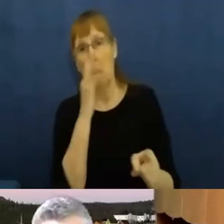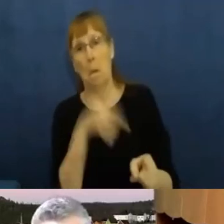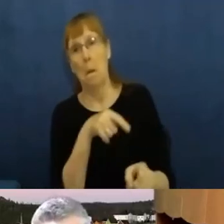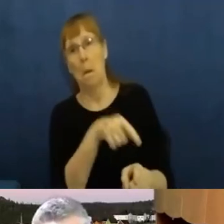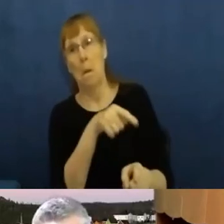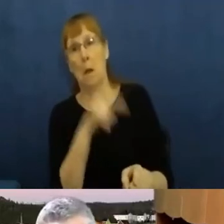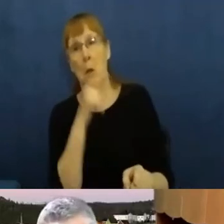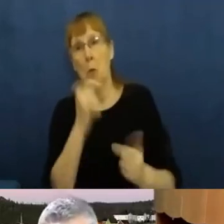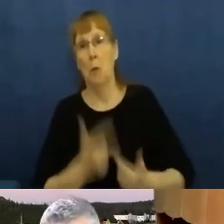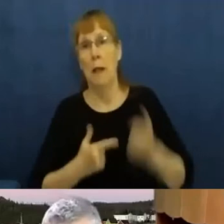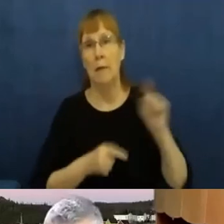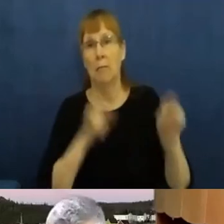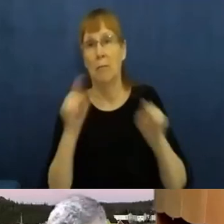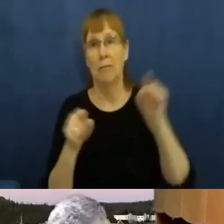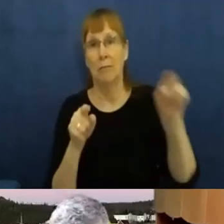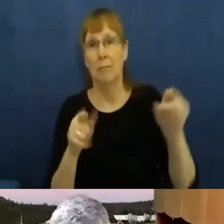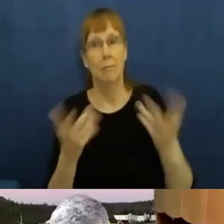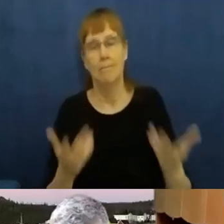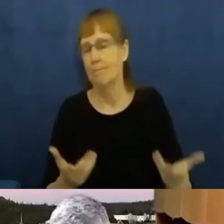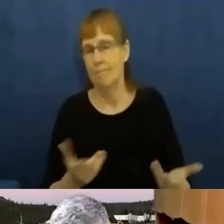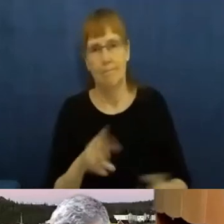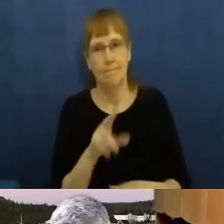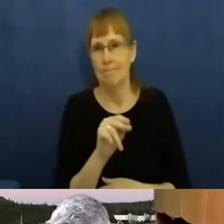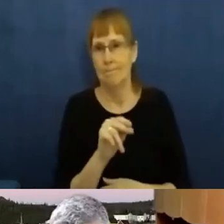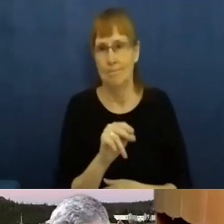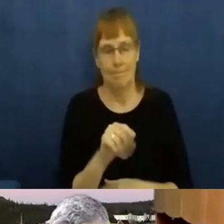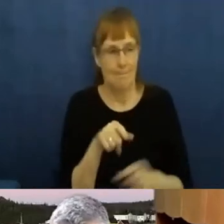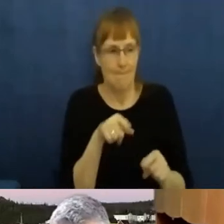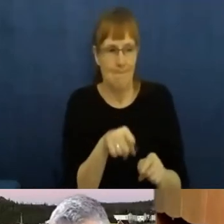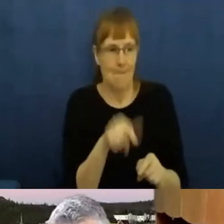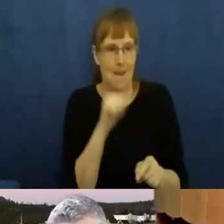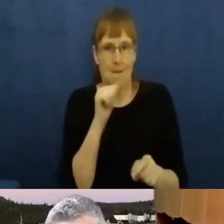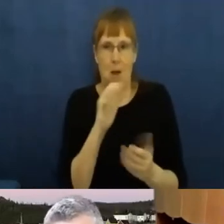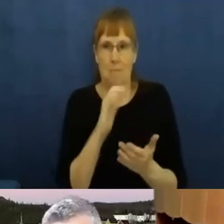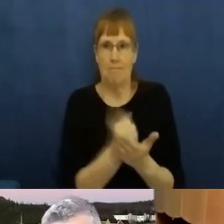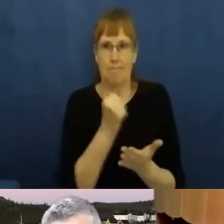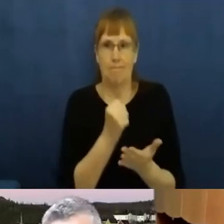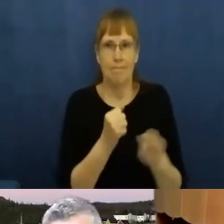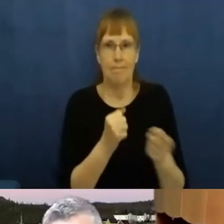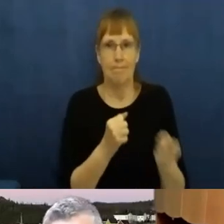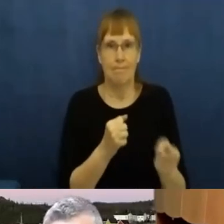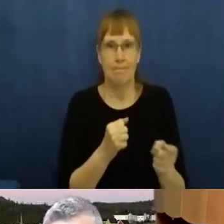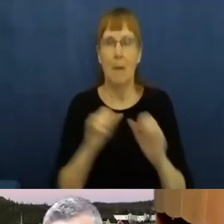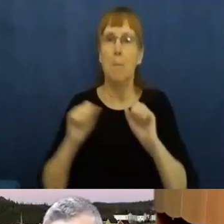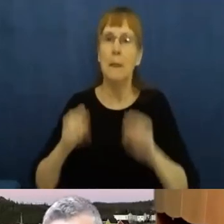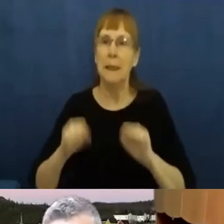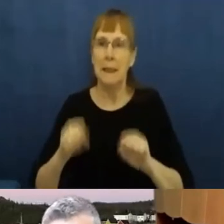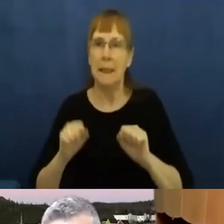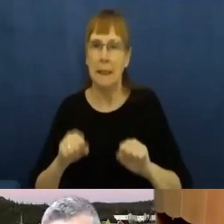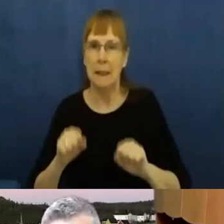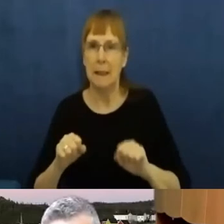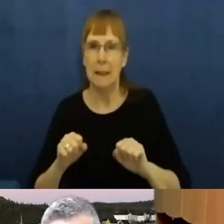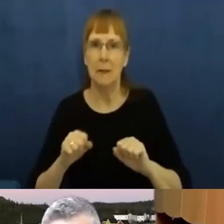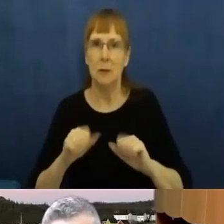they're not enjoying, if that's the right word, this this ability to communicate online.